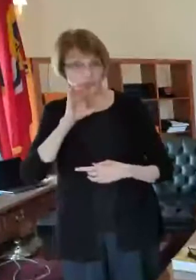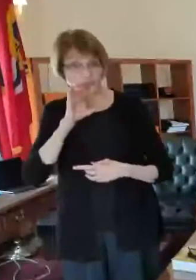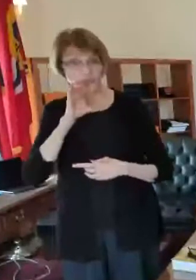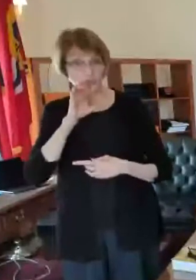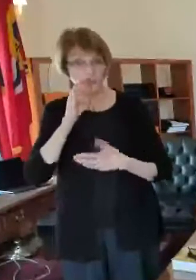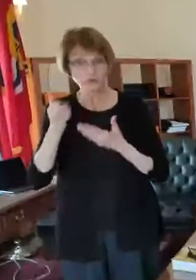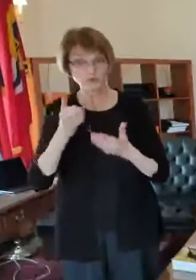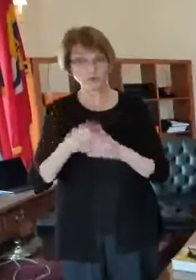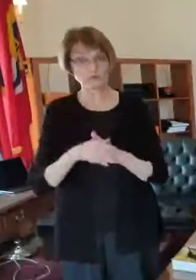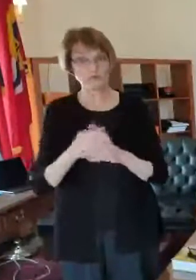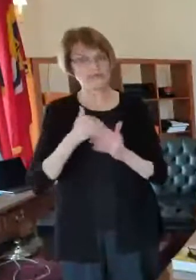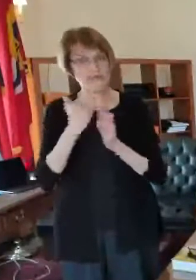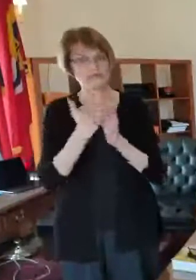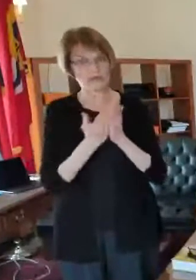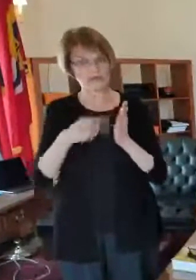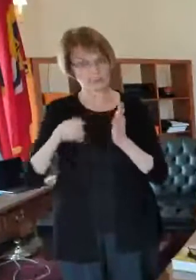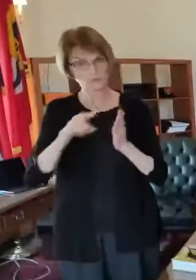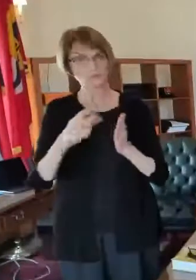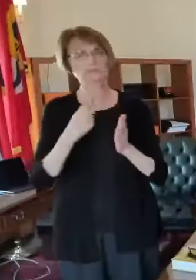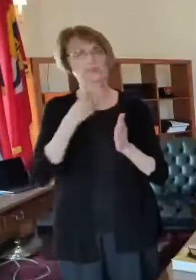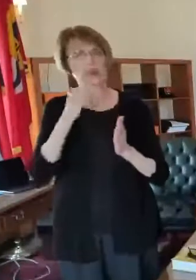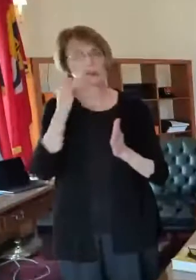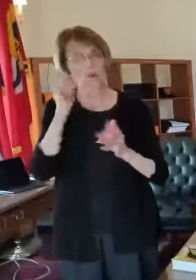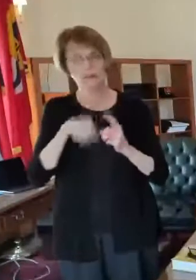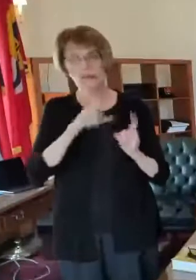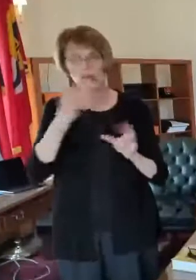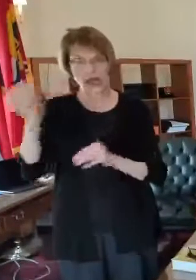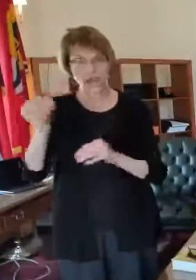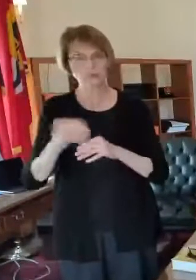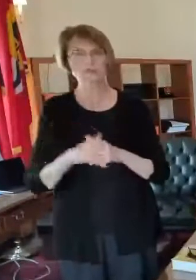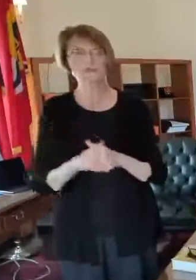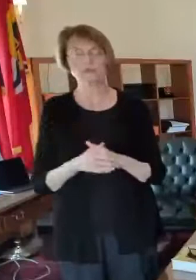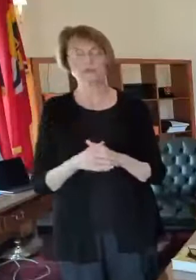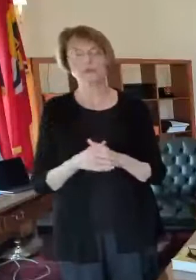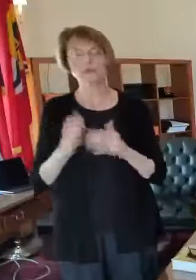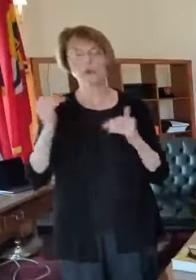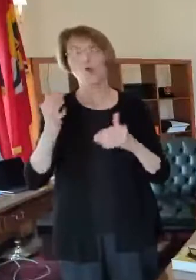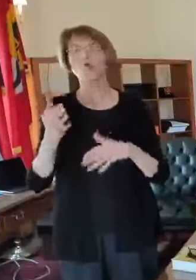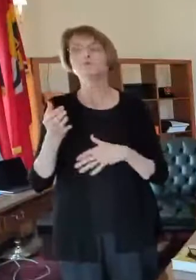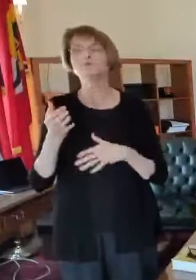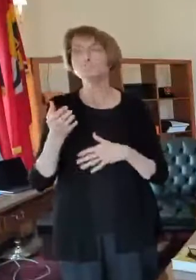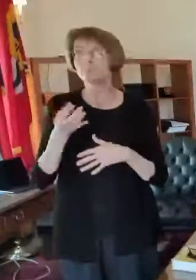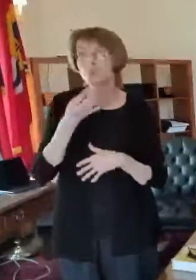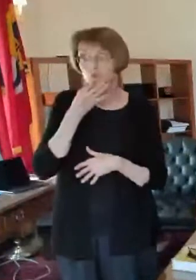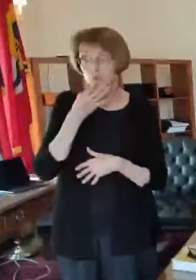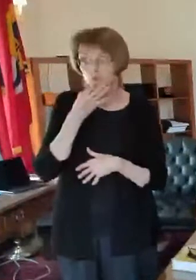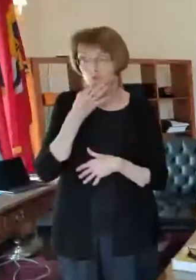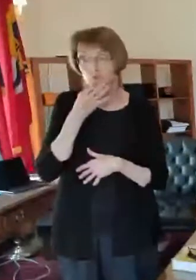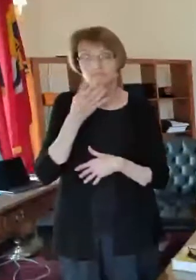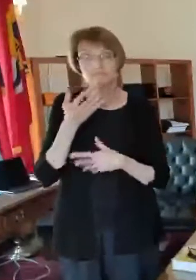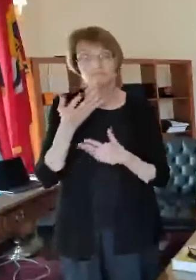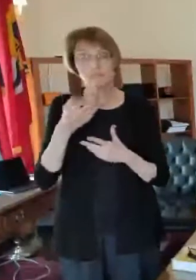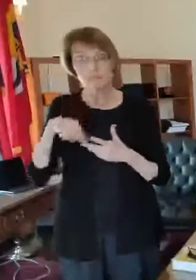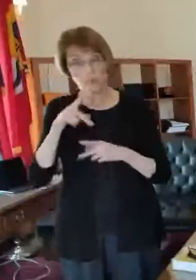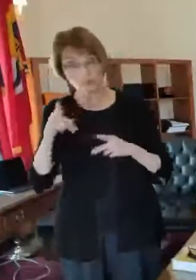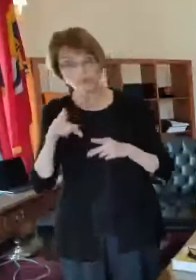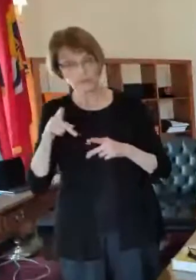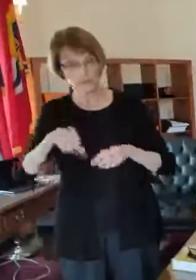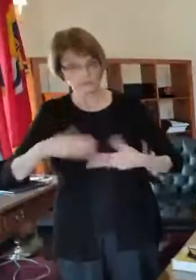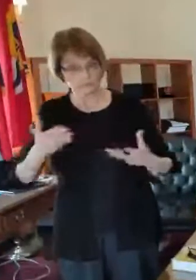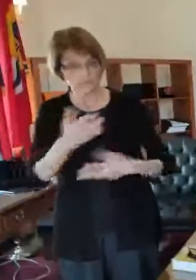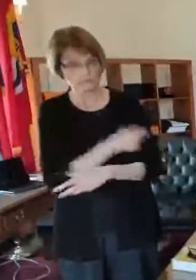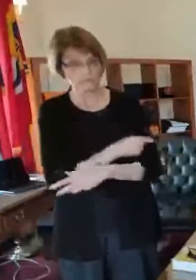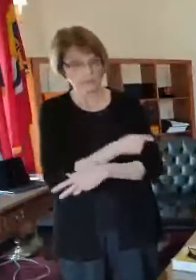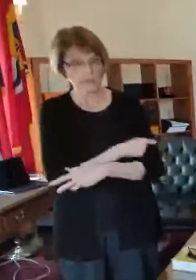list of those folks and so we are hopeful that we'll uh shortly be able to really vaccinate those people most of them